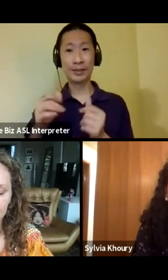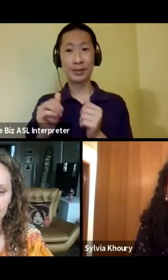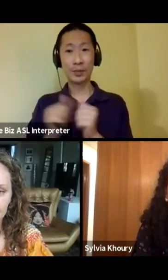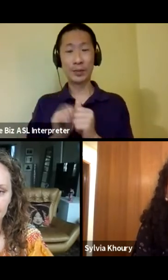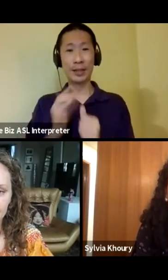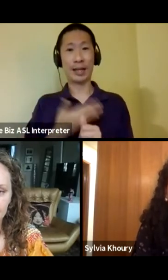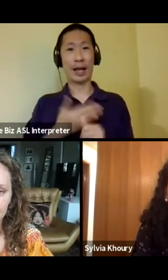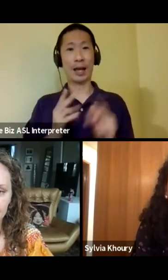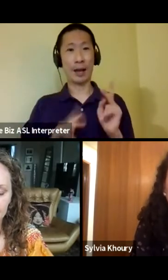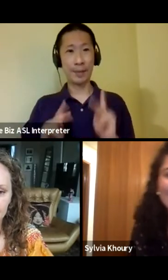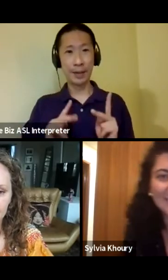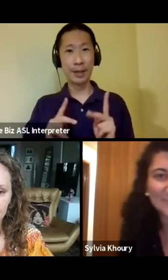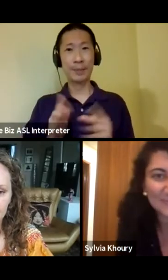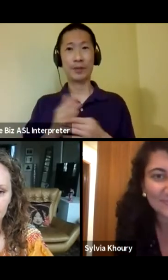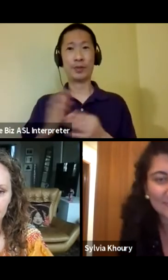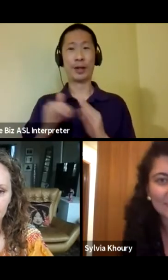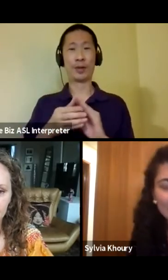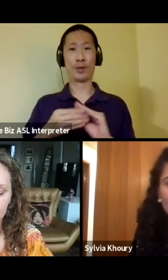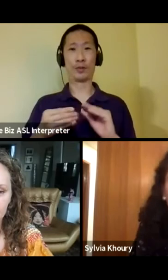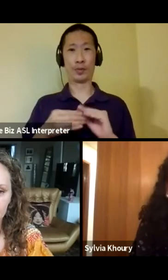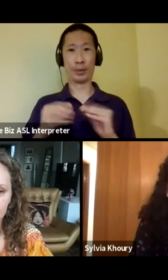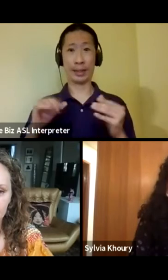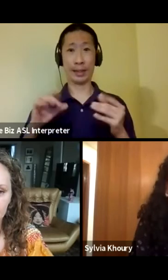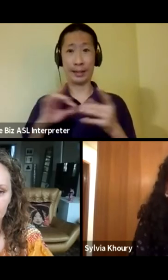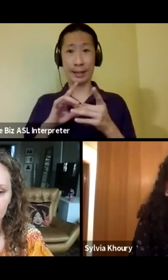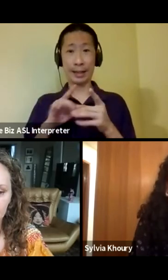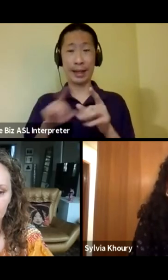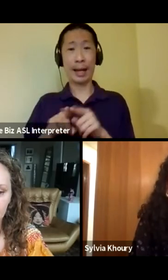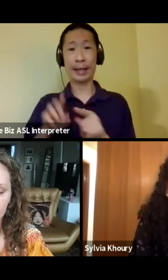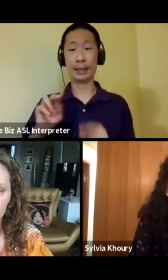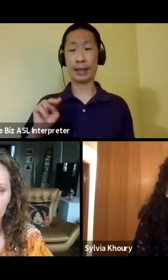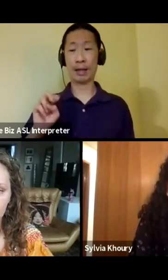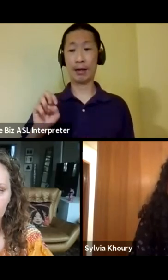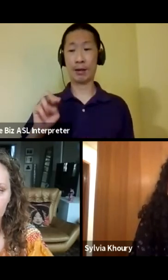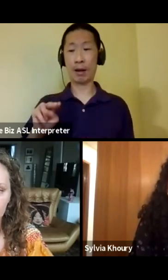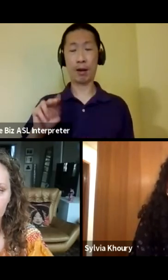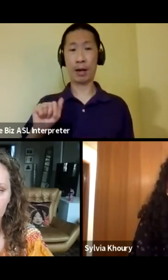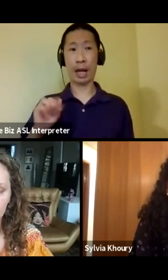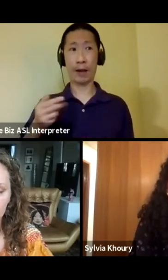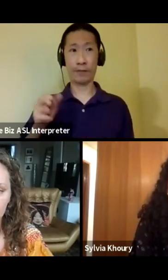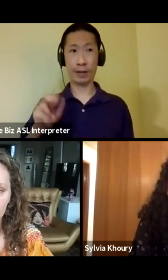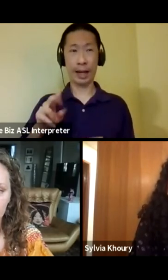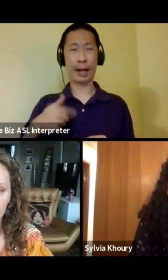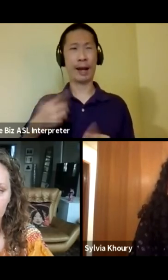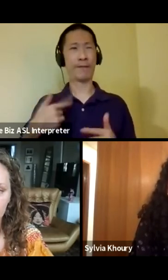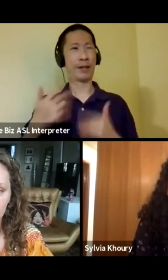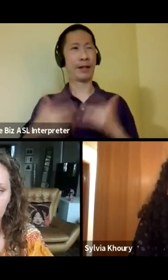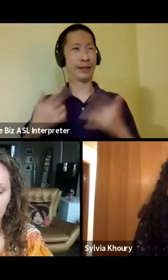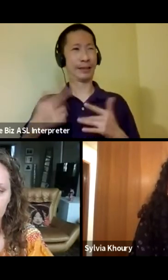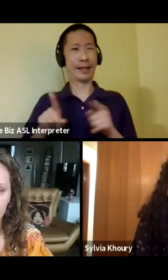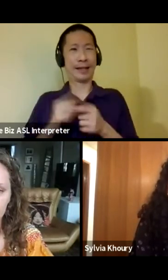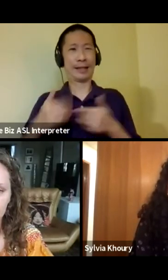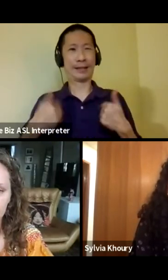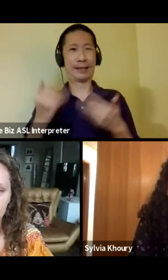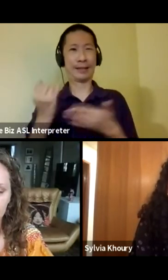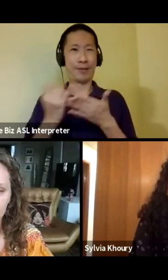telling our stories and connected to it. As a non Afghan, this is just really exciting for me as a young artist.